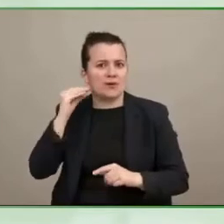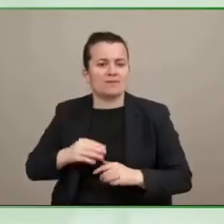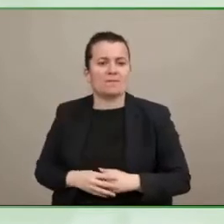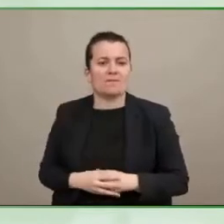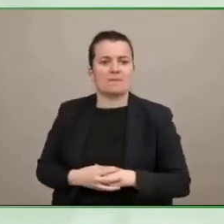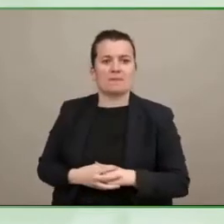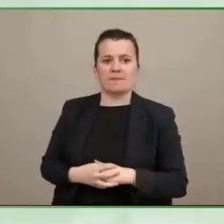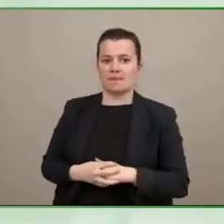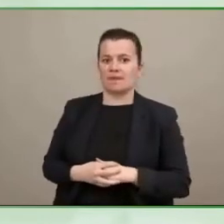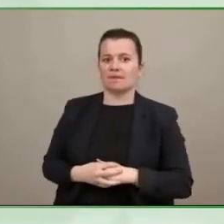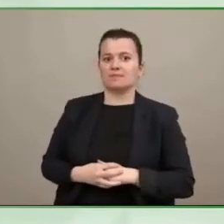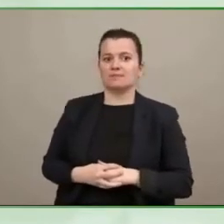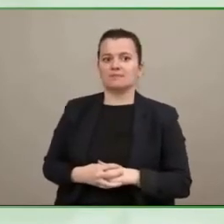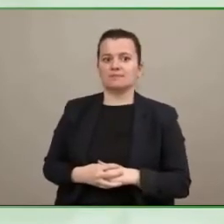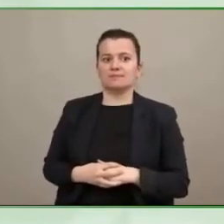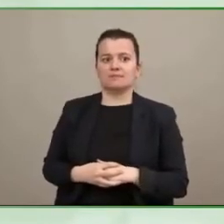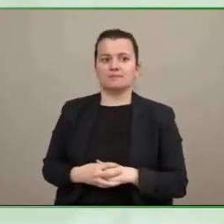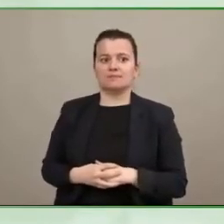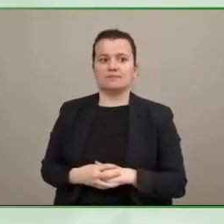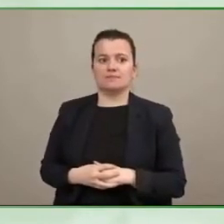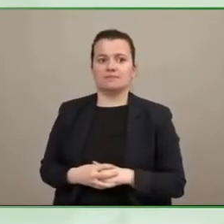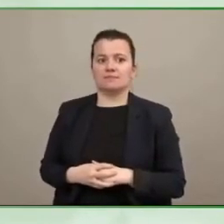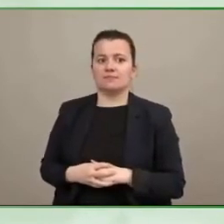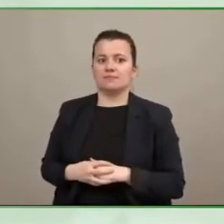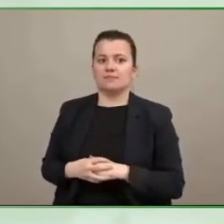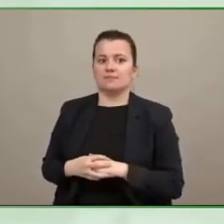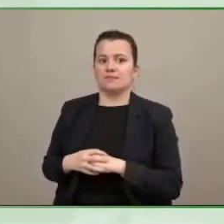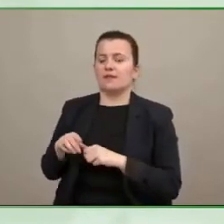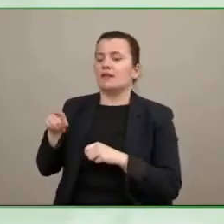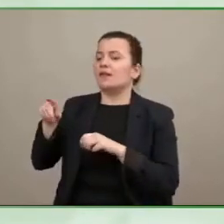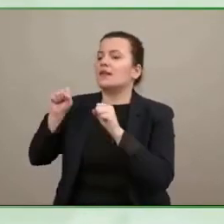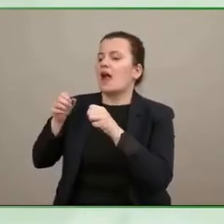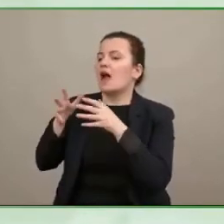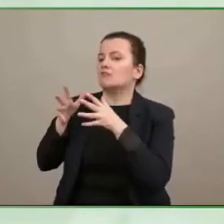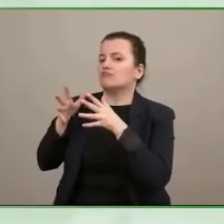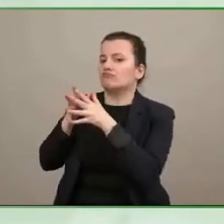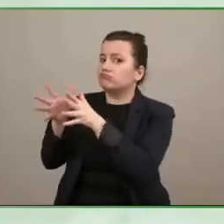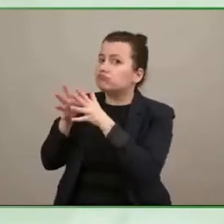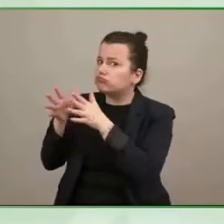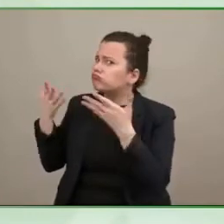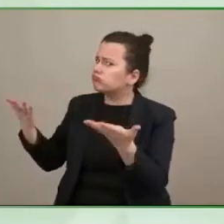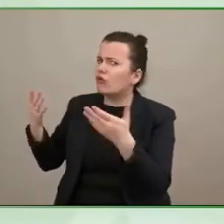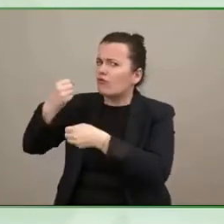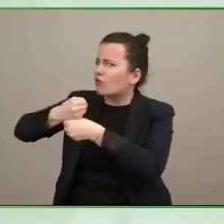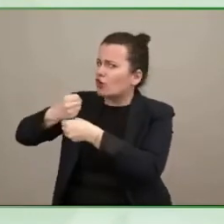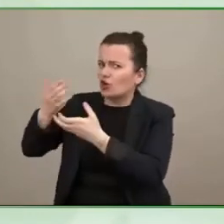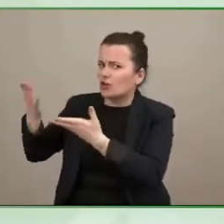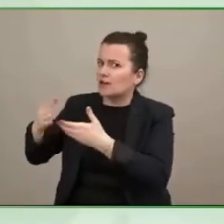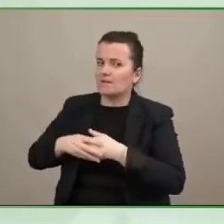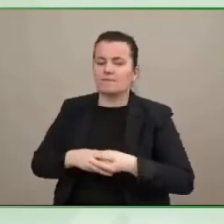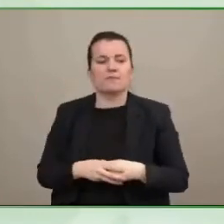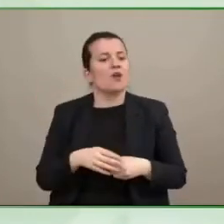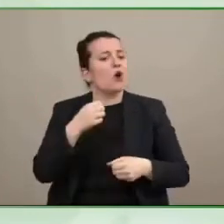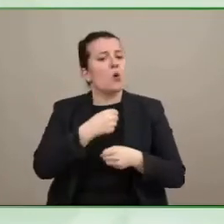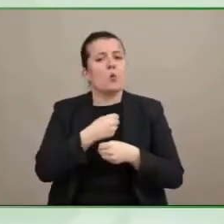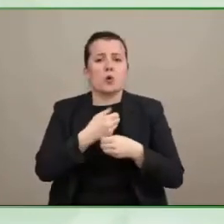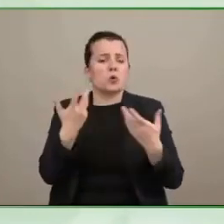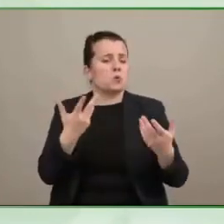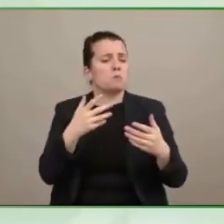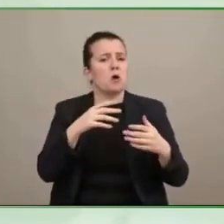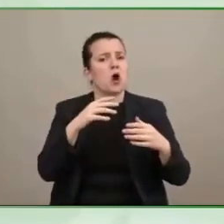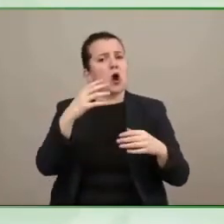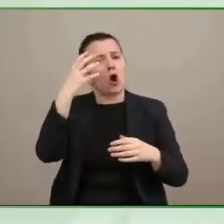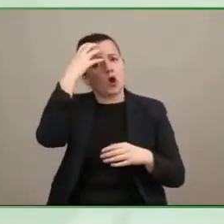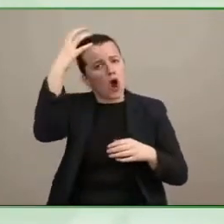so we work with companies countries um government agencies to help them